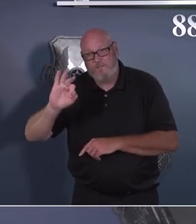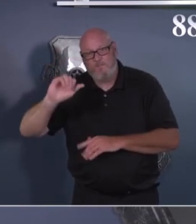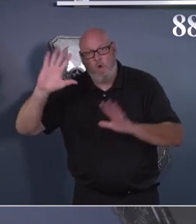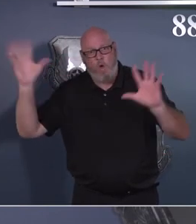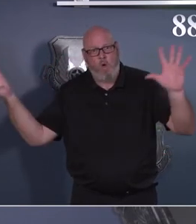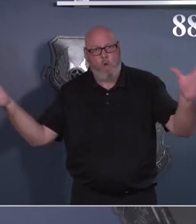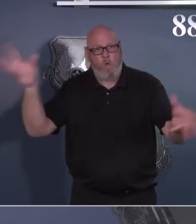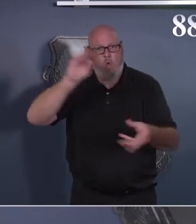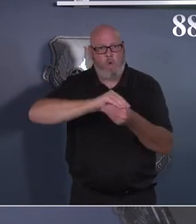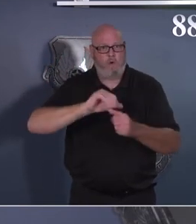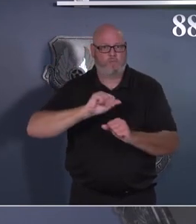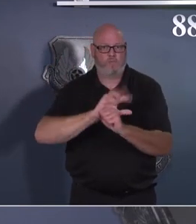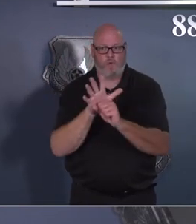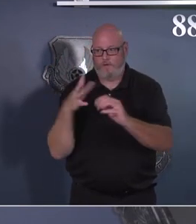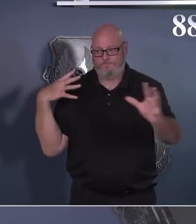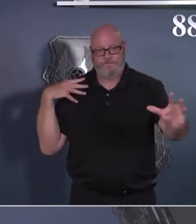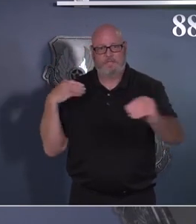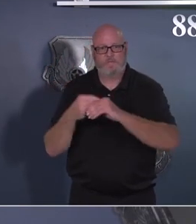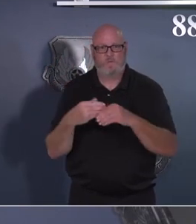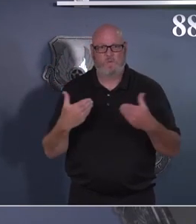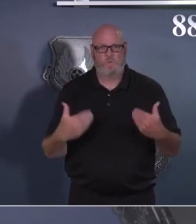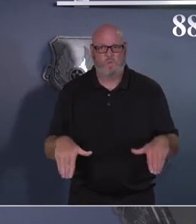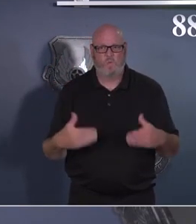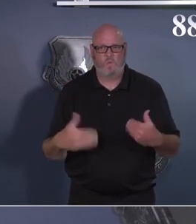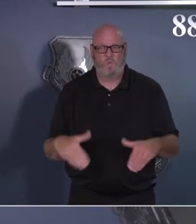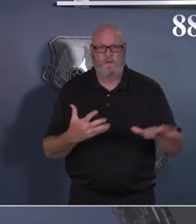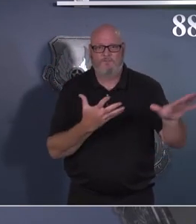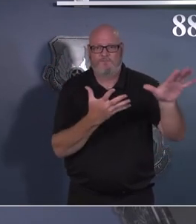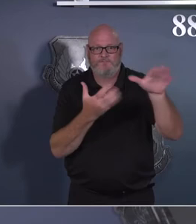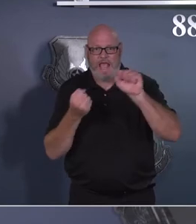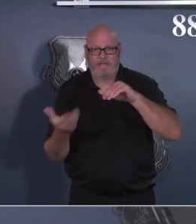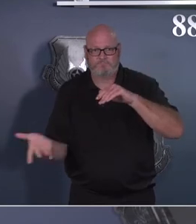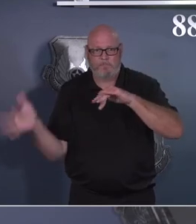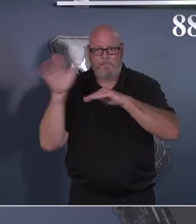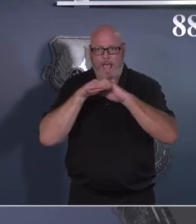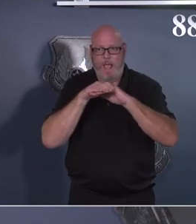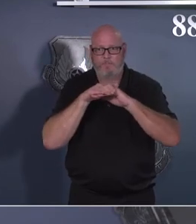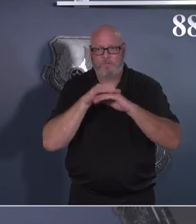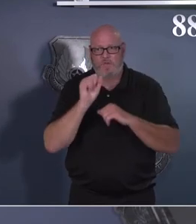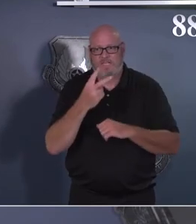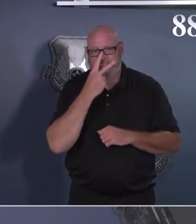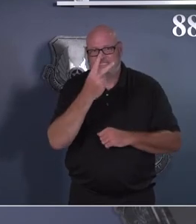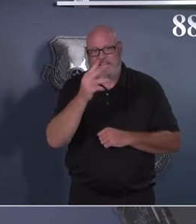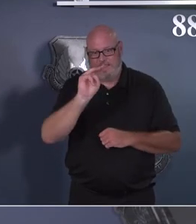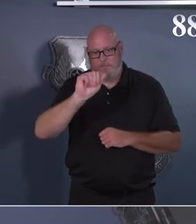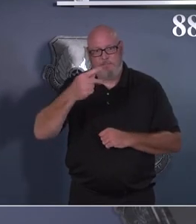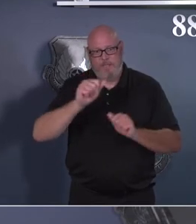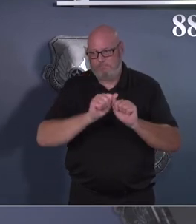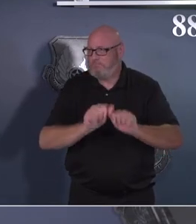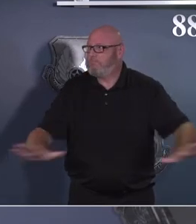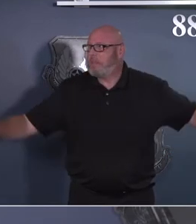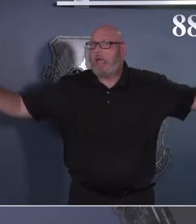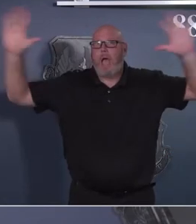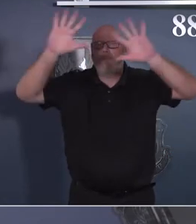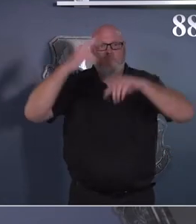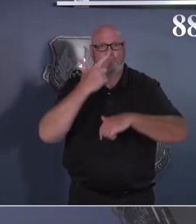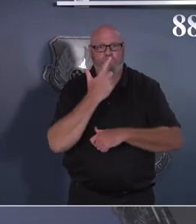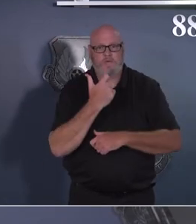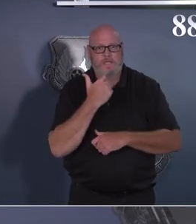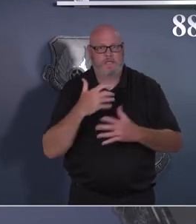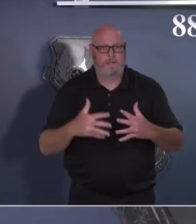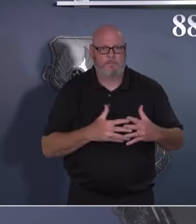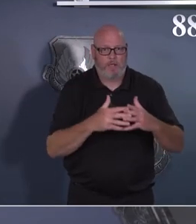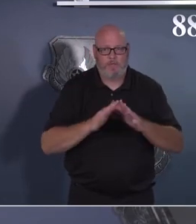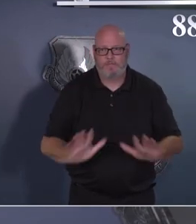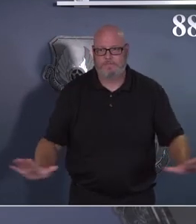CDC COVID tracker, you can see the red continuing to creep forward. We saw the shift just over the weekend. And so the situation